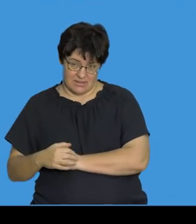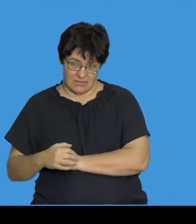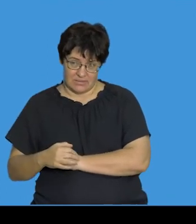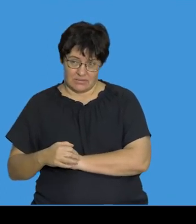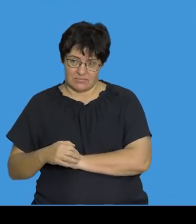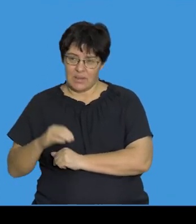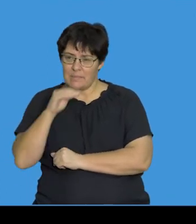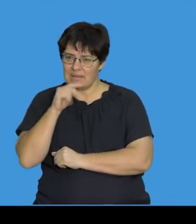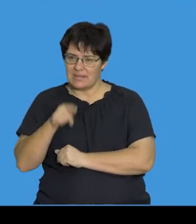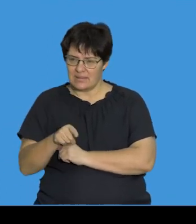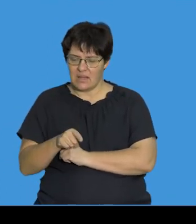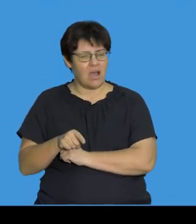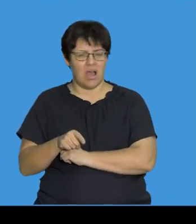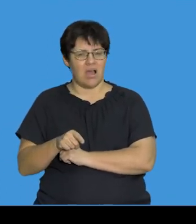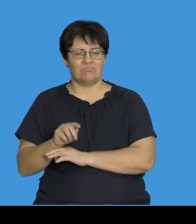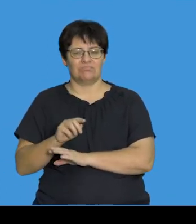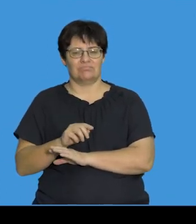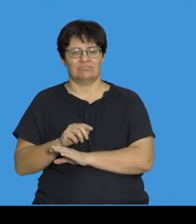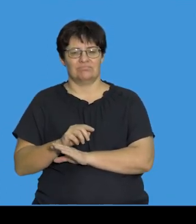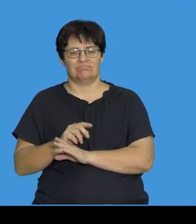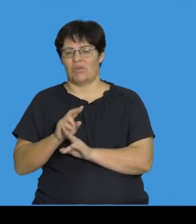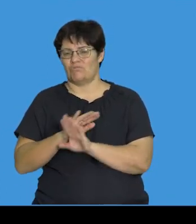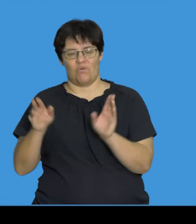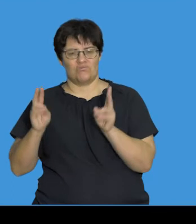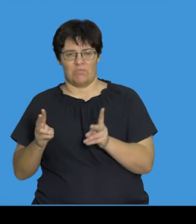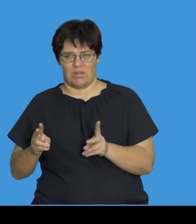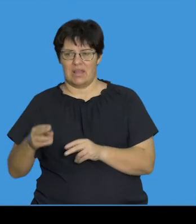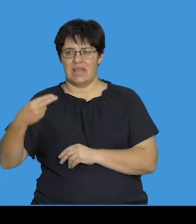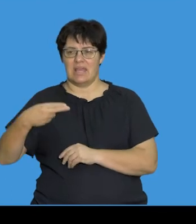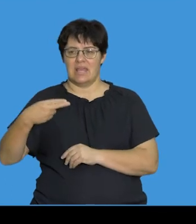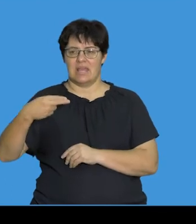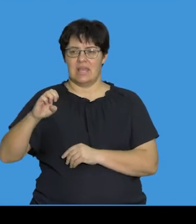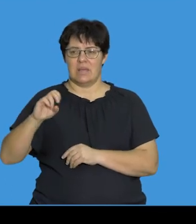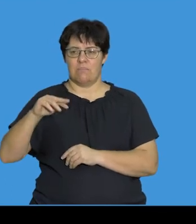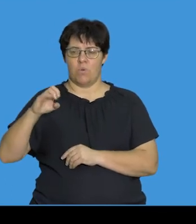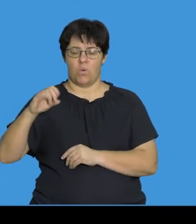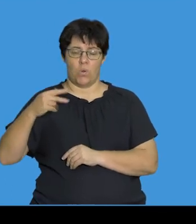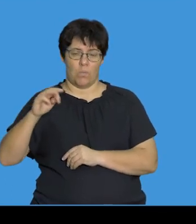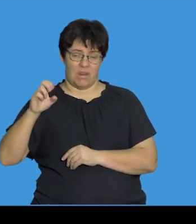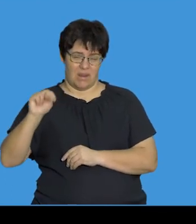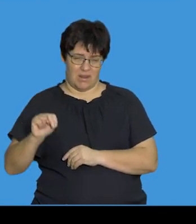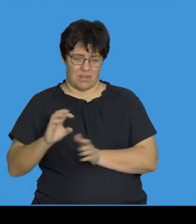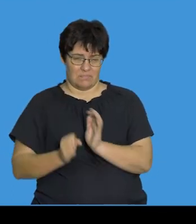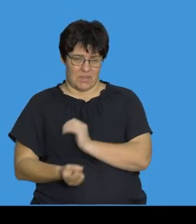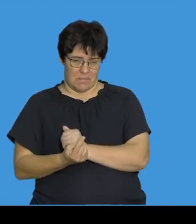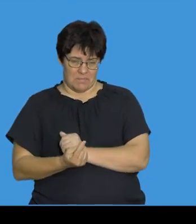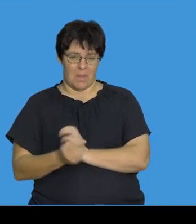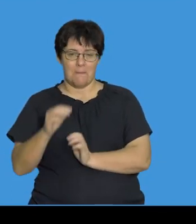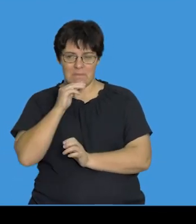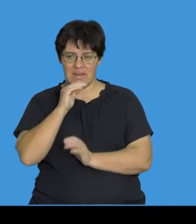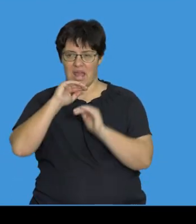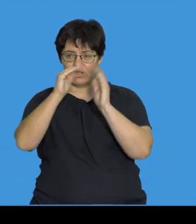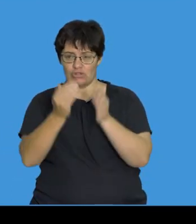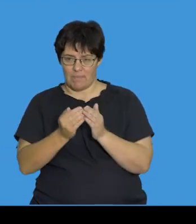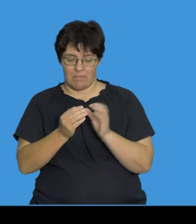effect of that, it means that there is an abnormal hemoglobin molecule that is produced and which then, in turn, alters